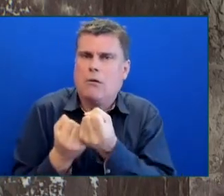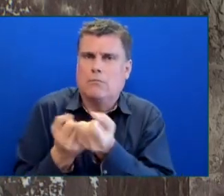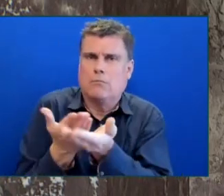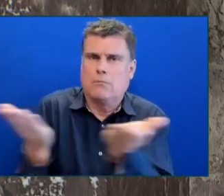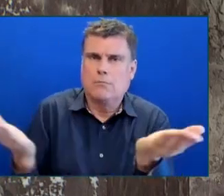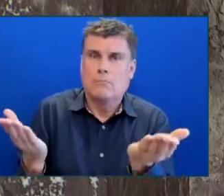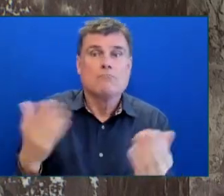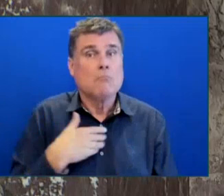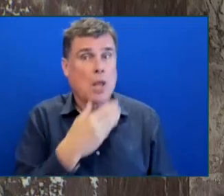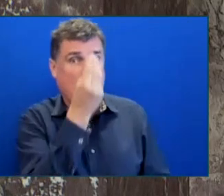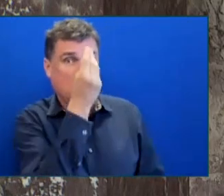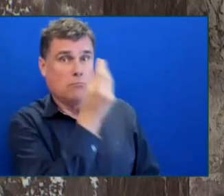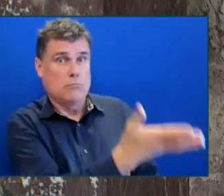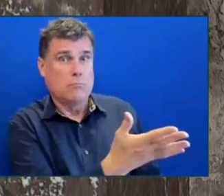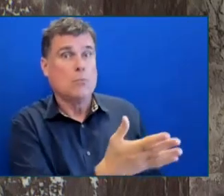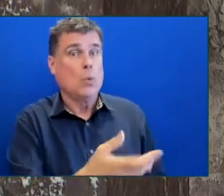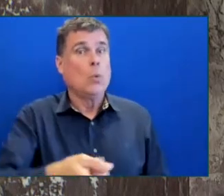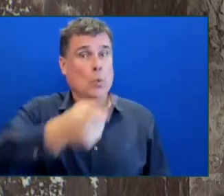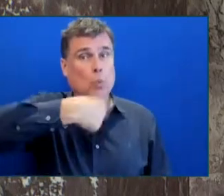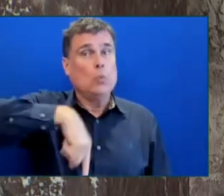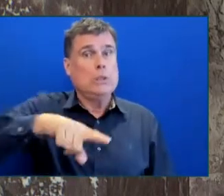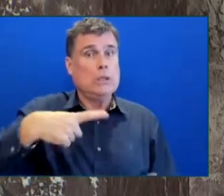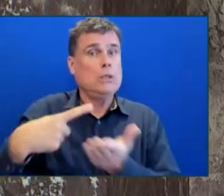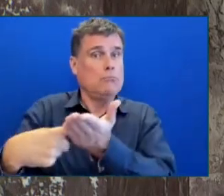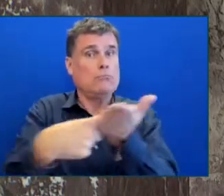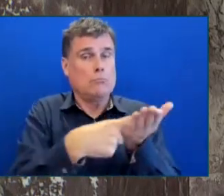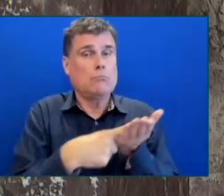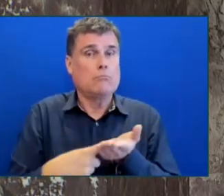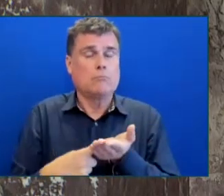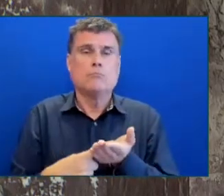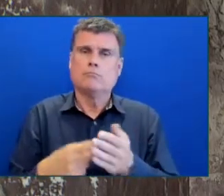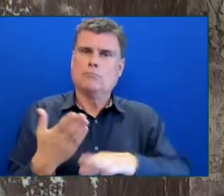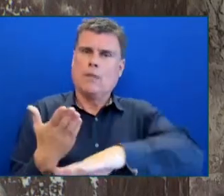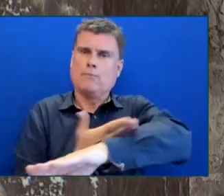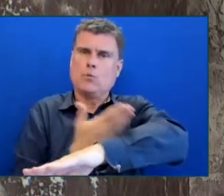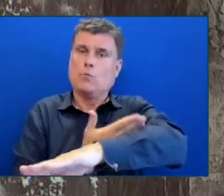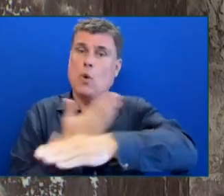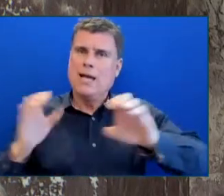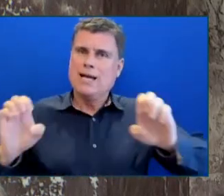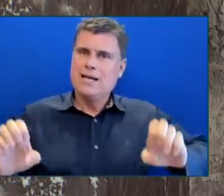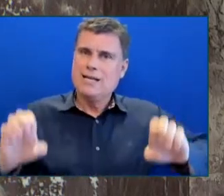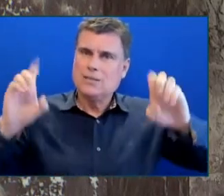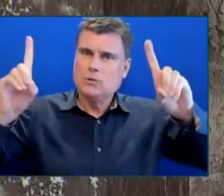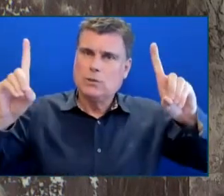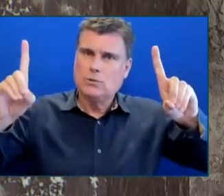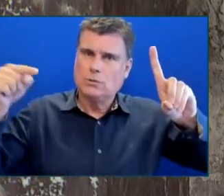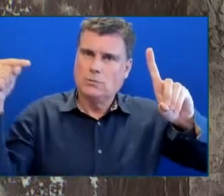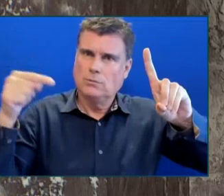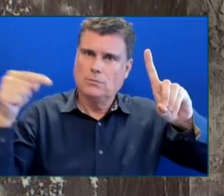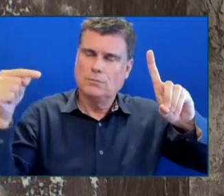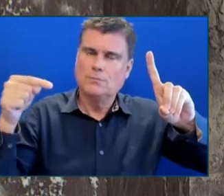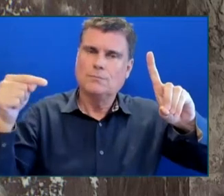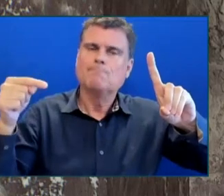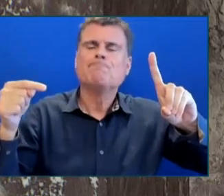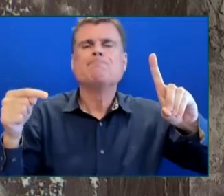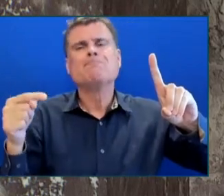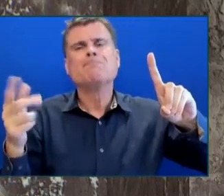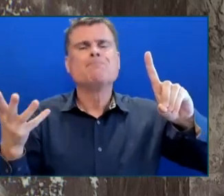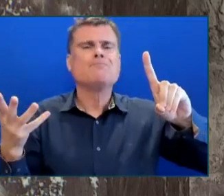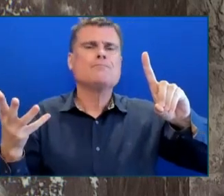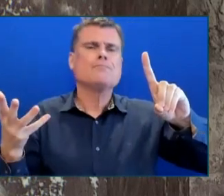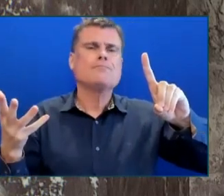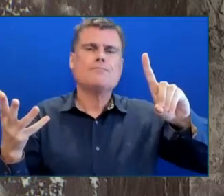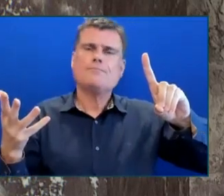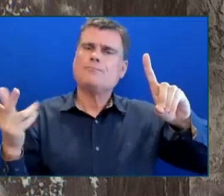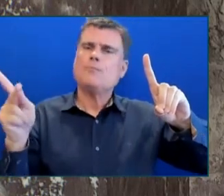about enhanced education and supports for operators to check on most help for vulnerable residents. We have